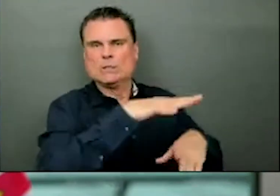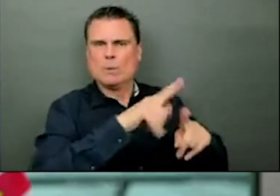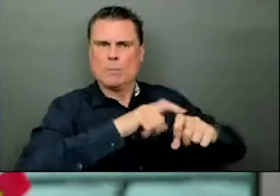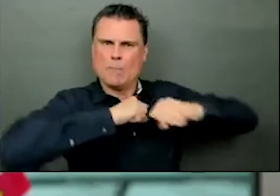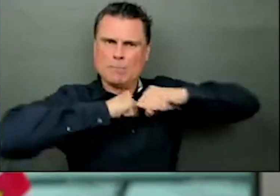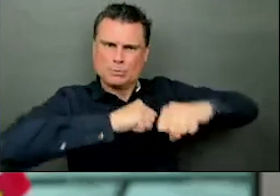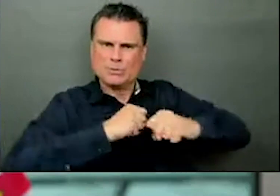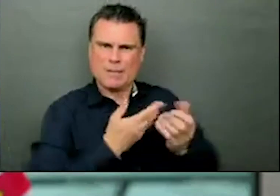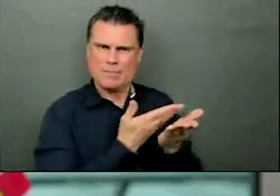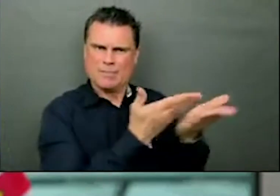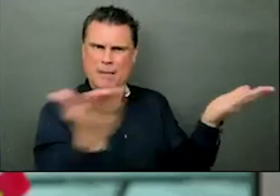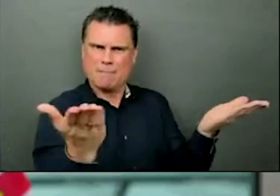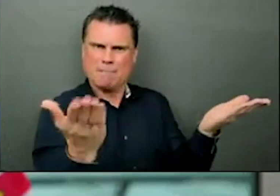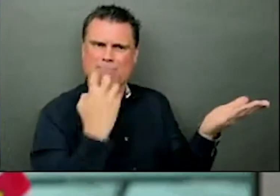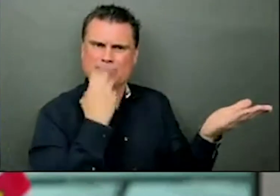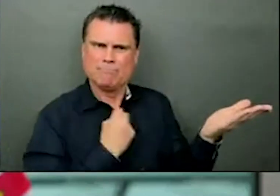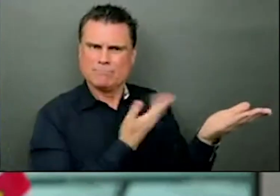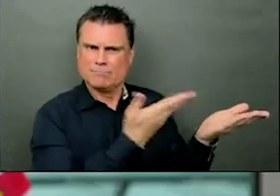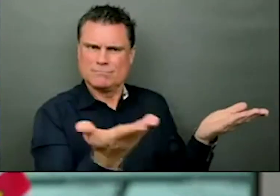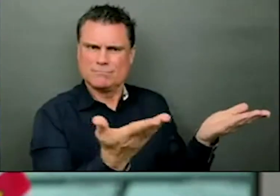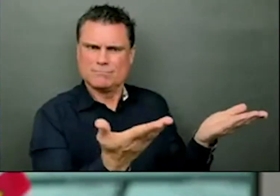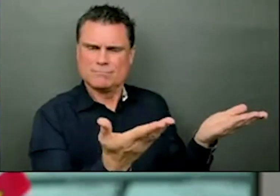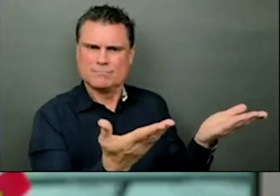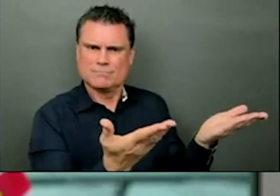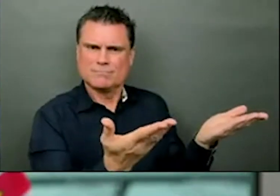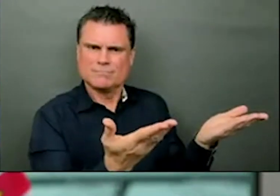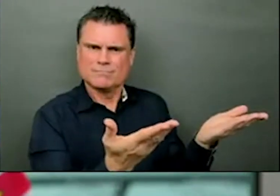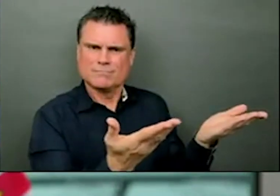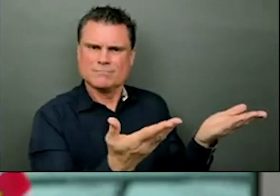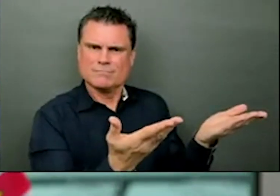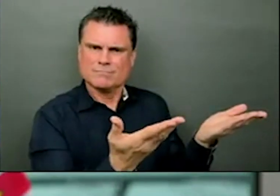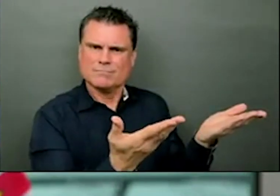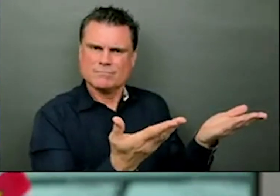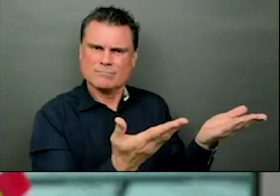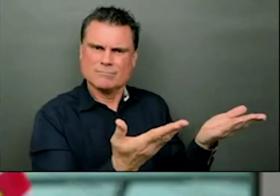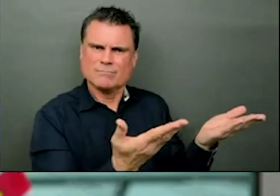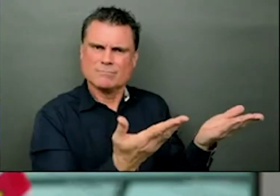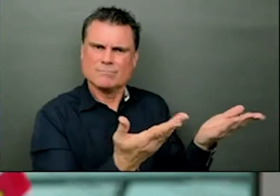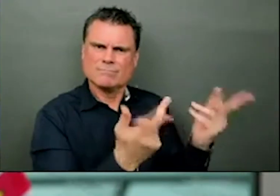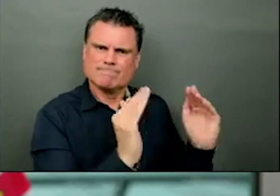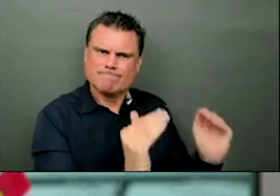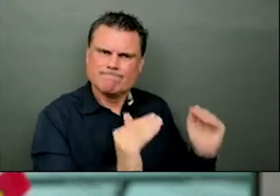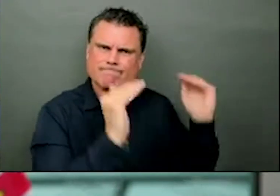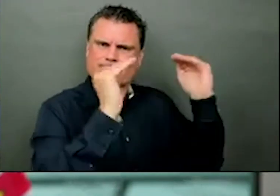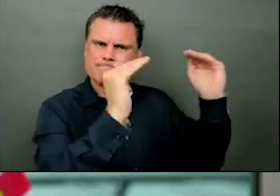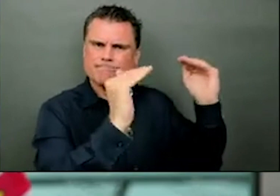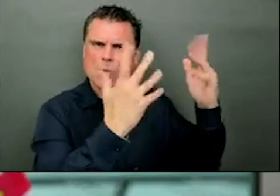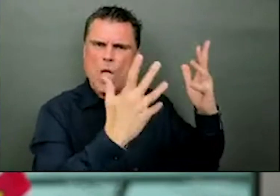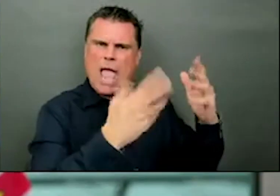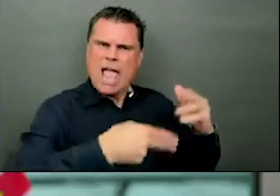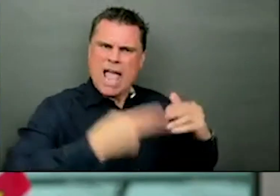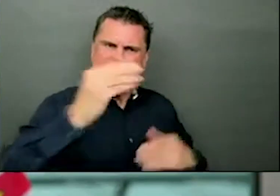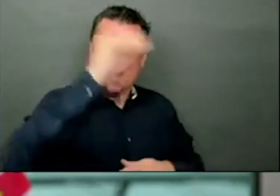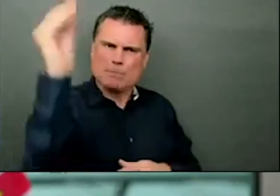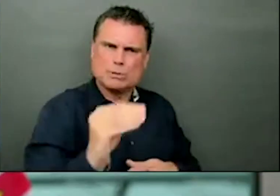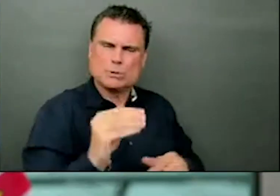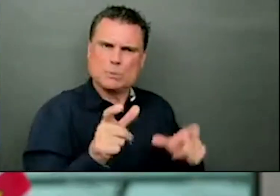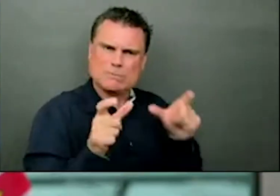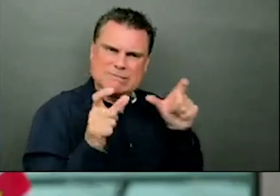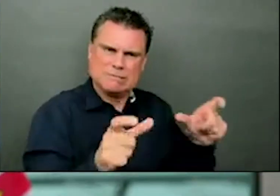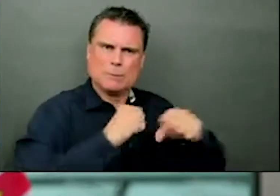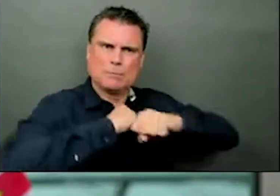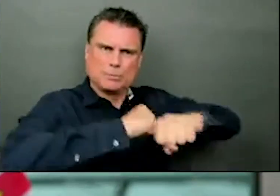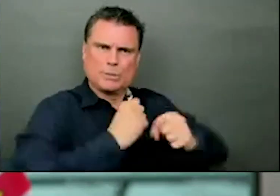on an individual basis and I'm hoping next week we'll have some details to share on that about how we're monitoring the vaccine